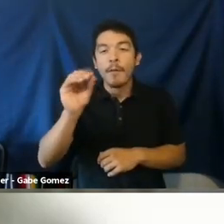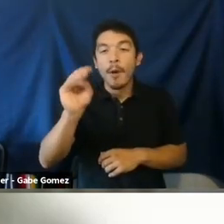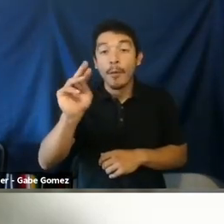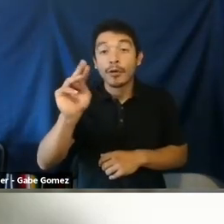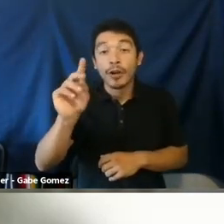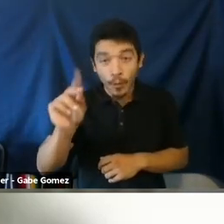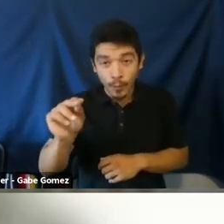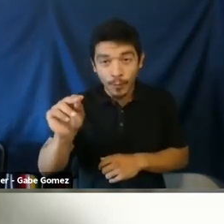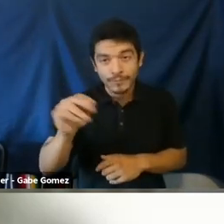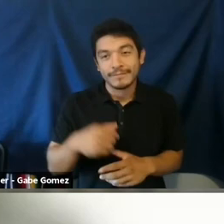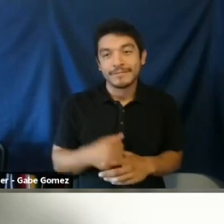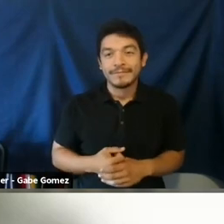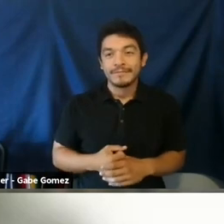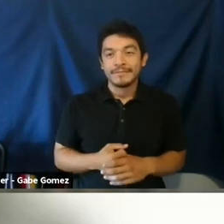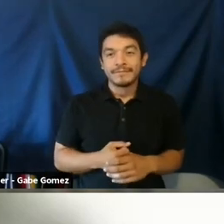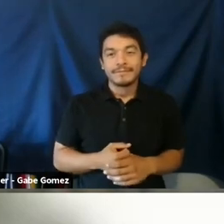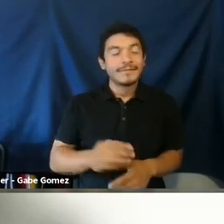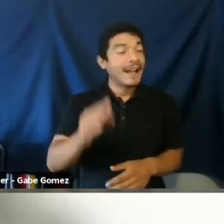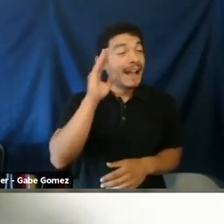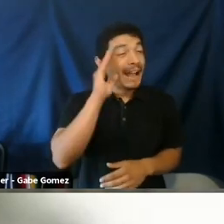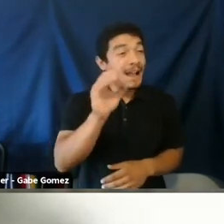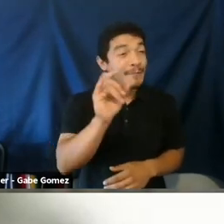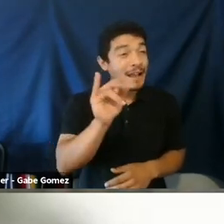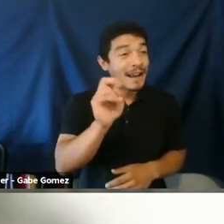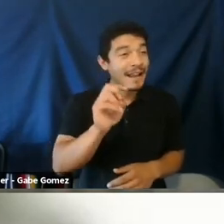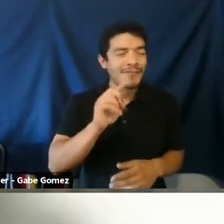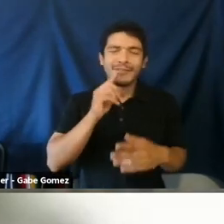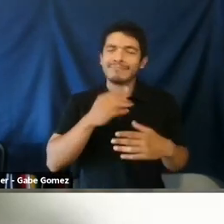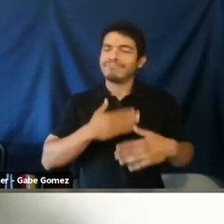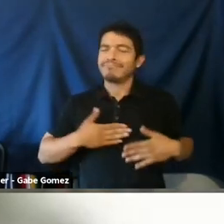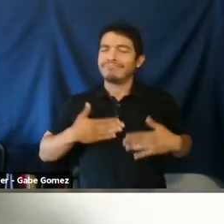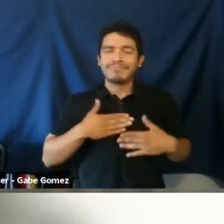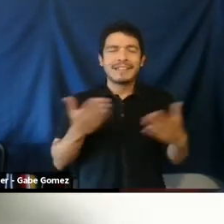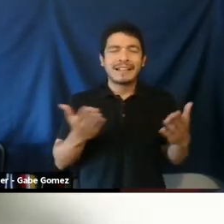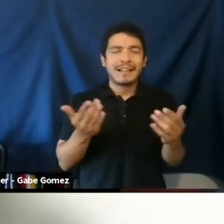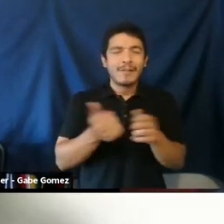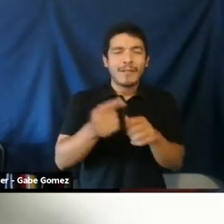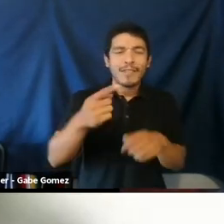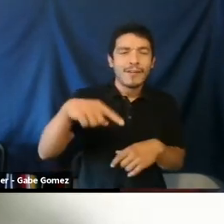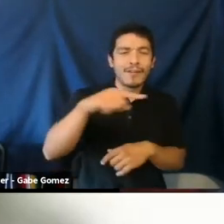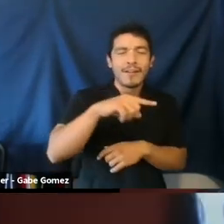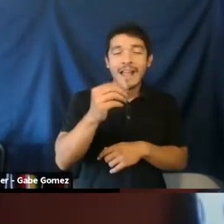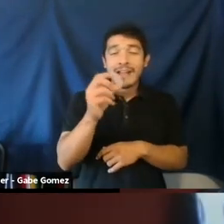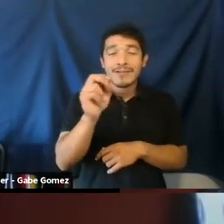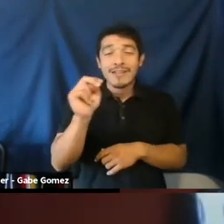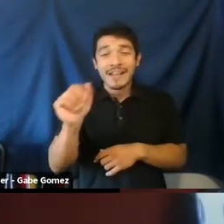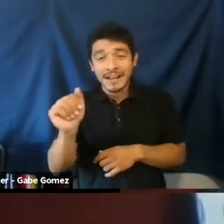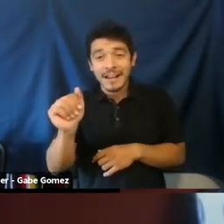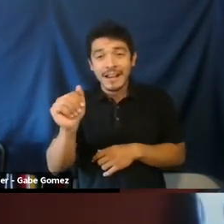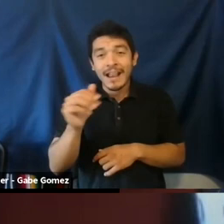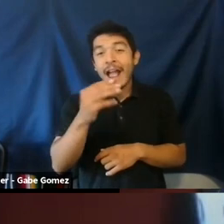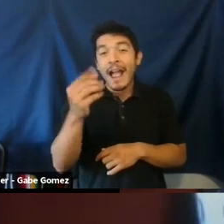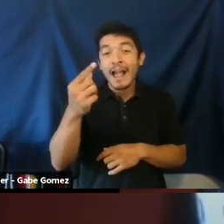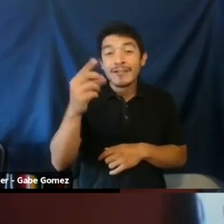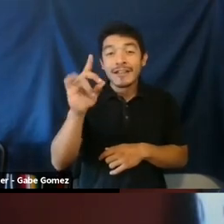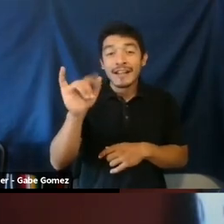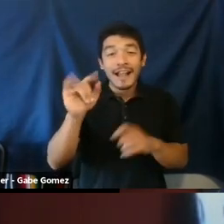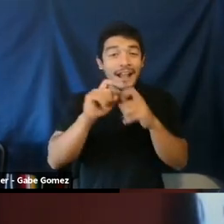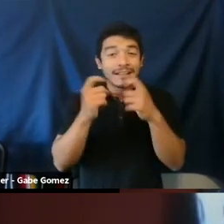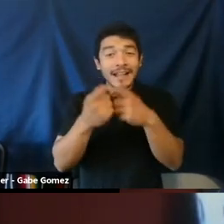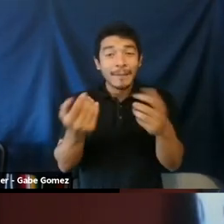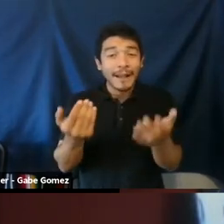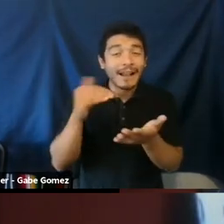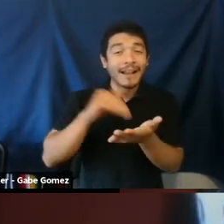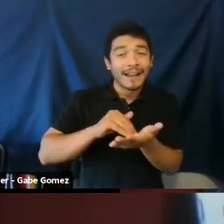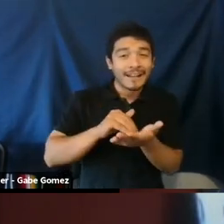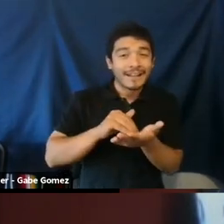Gary Barker, President and CEO of Promundo. Hey, Madeline. It's a pleasure to be